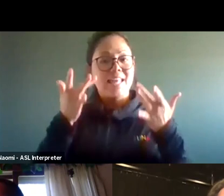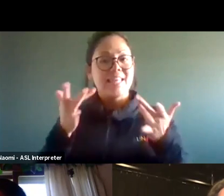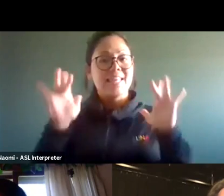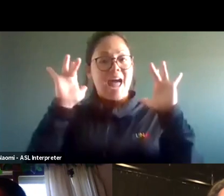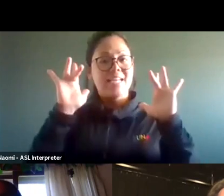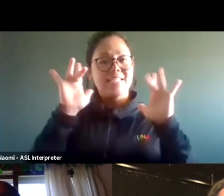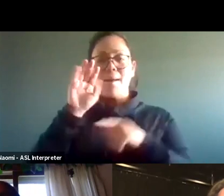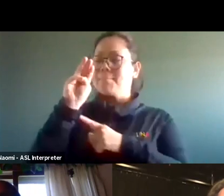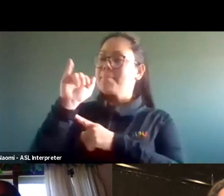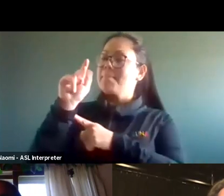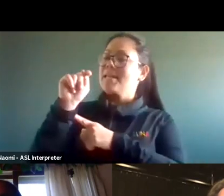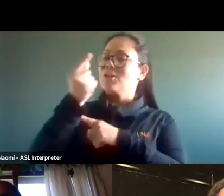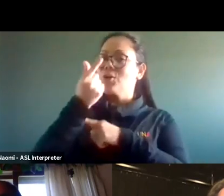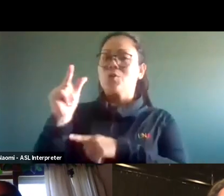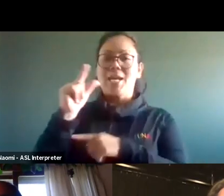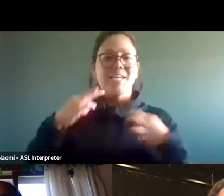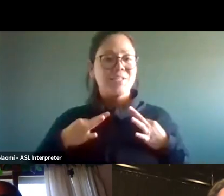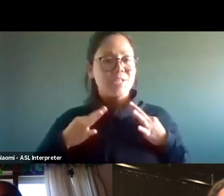mint green top.